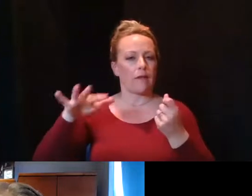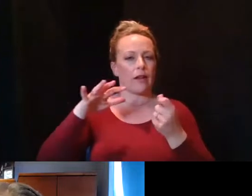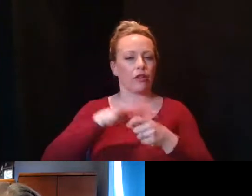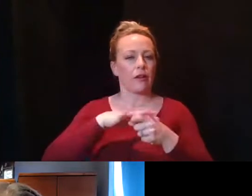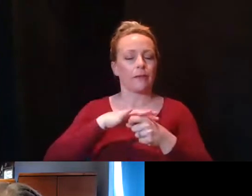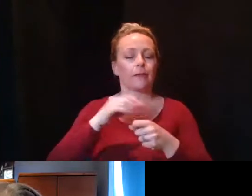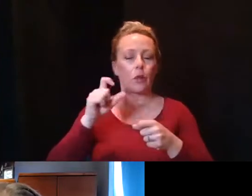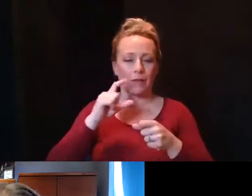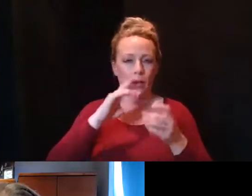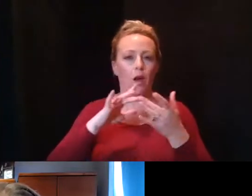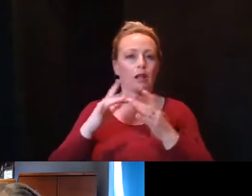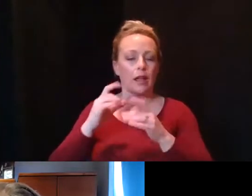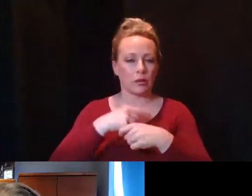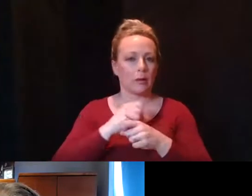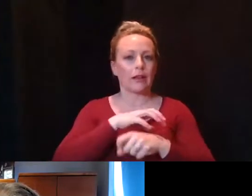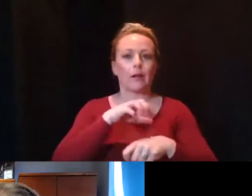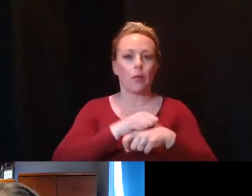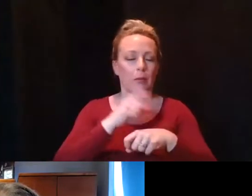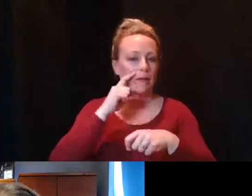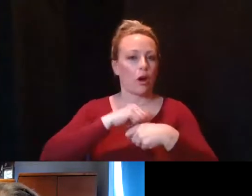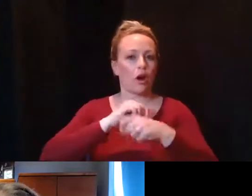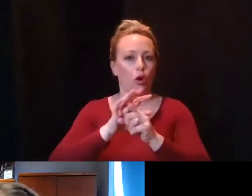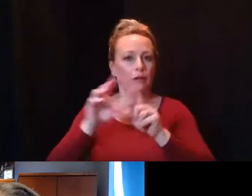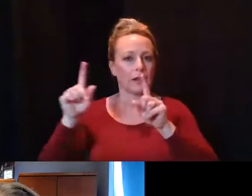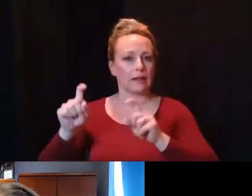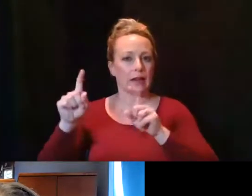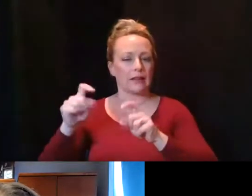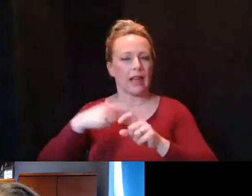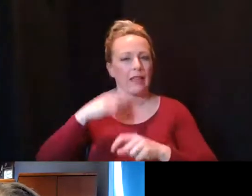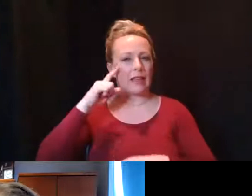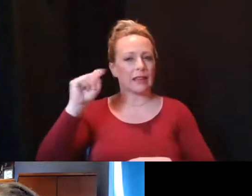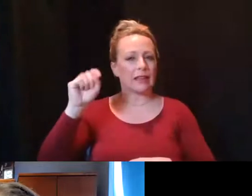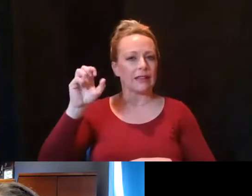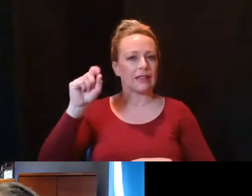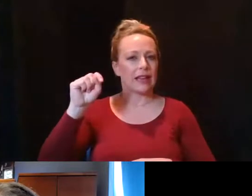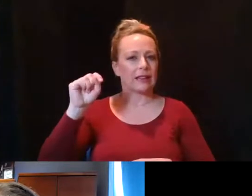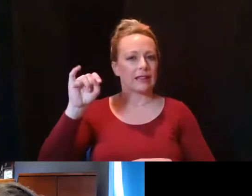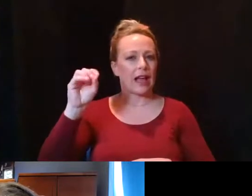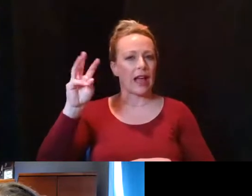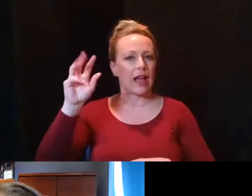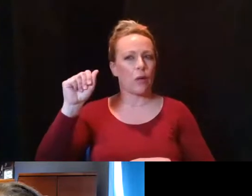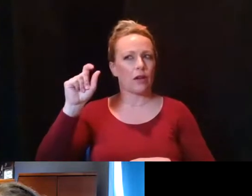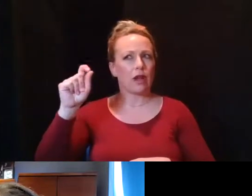to make an appointment. And I think it's testiowa.gov or com.